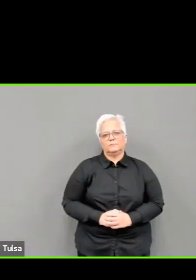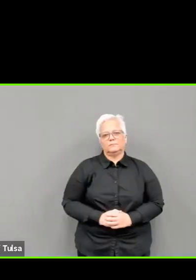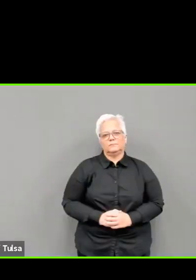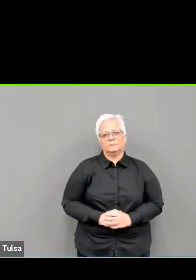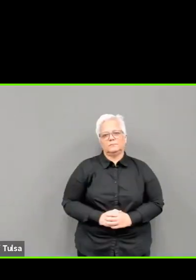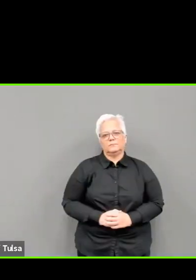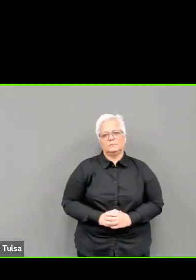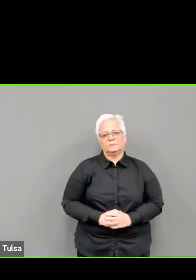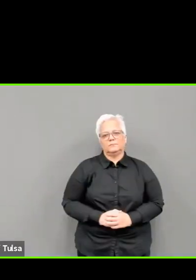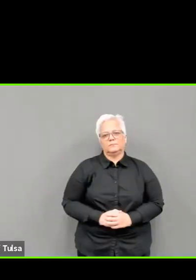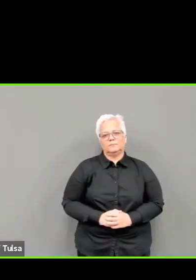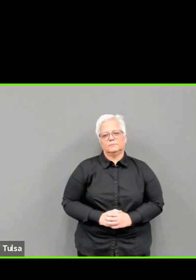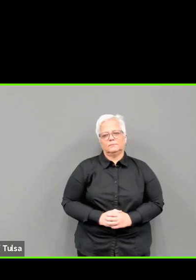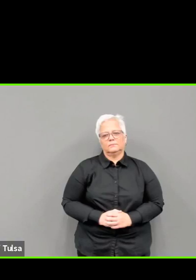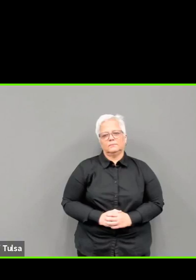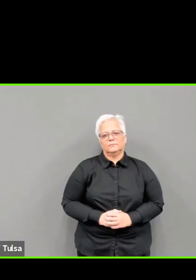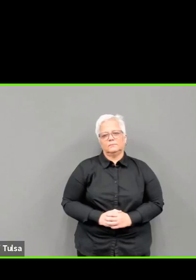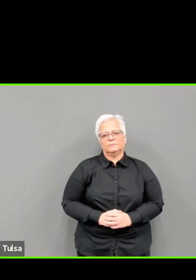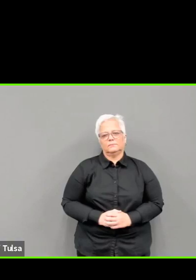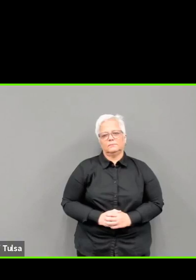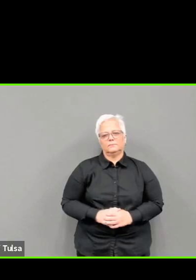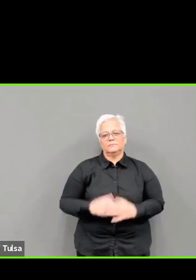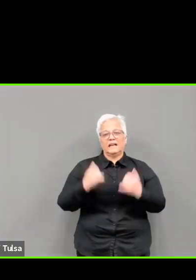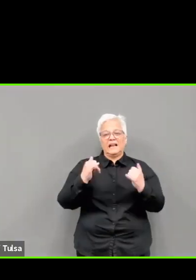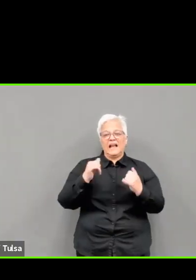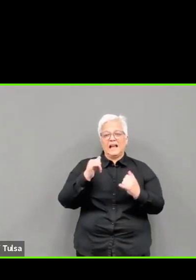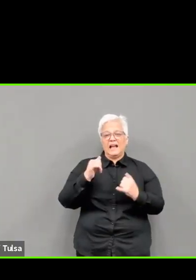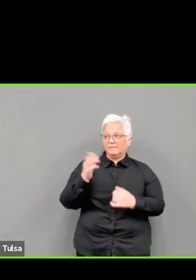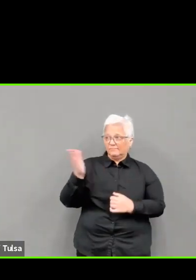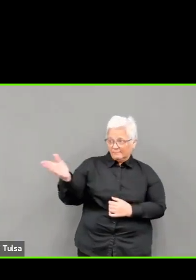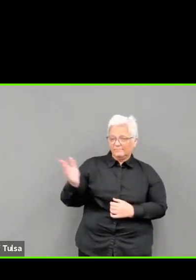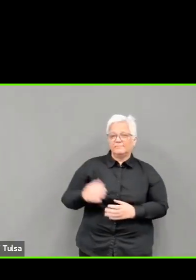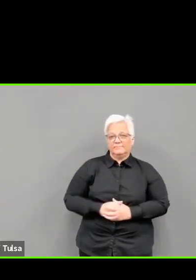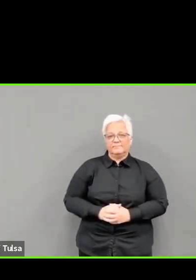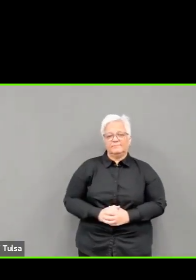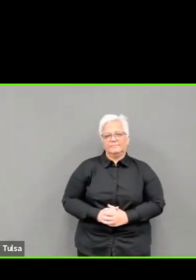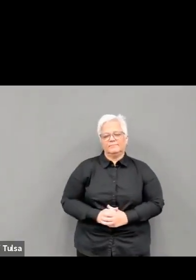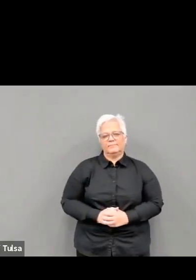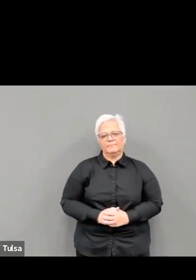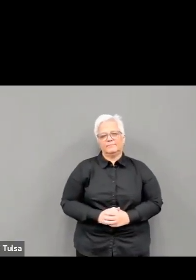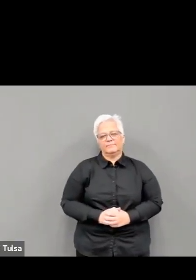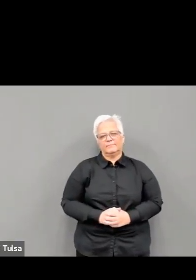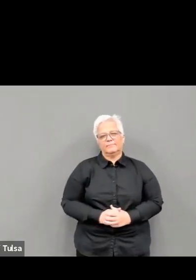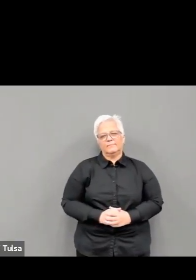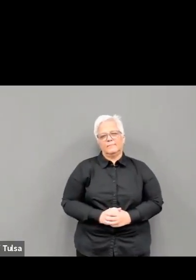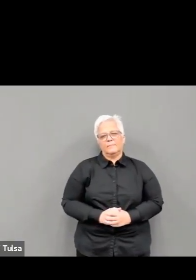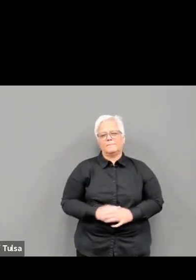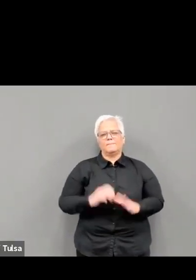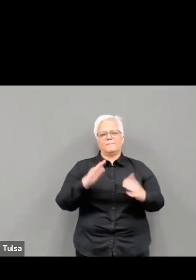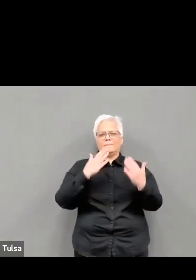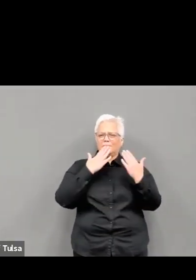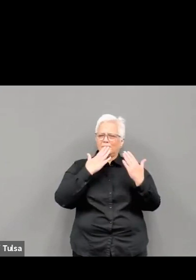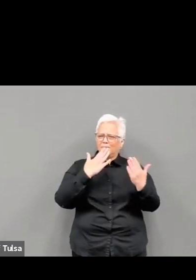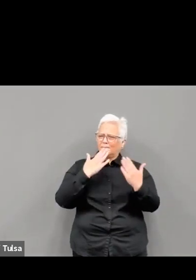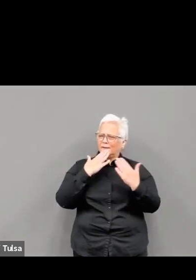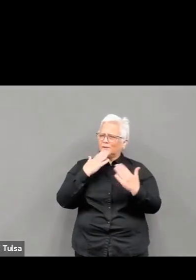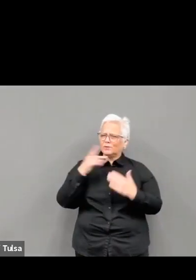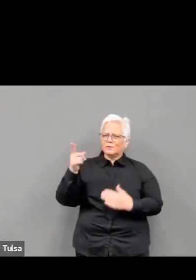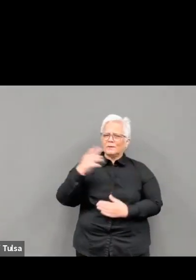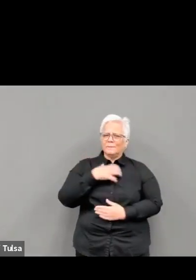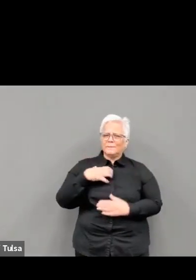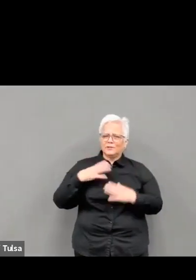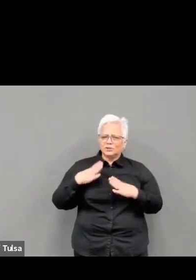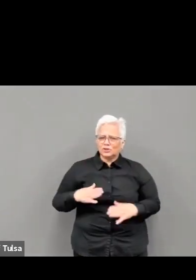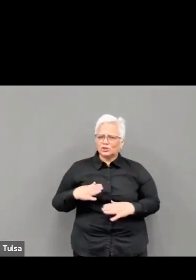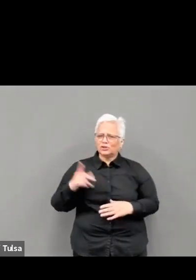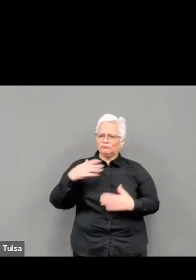We will now hear from Dr. Monks. Dr. Monks, you have the floor. Thank you. Thank you, Commissioner Keith. Really appreciate your